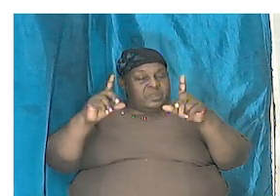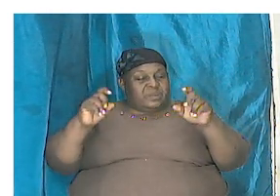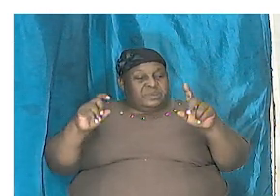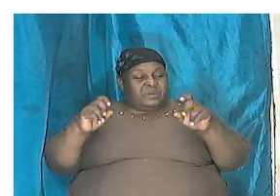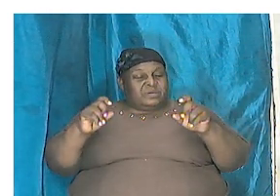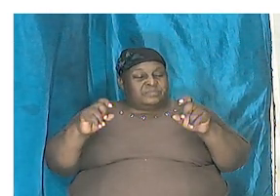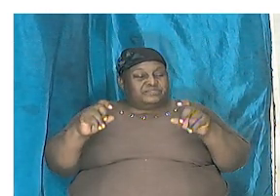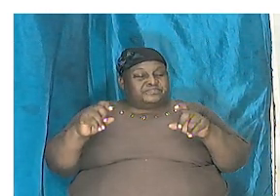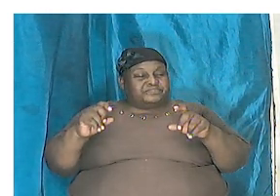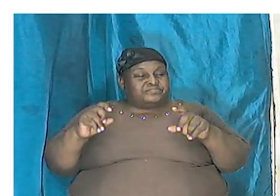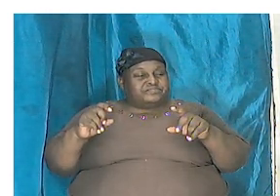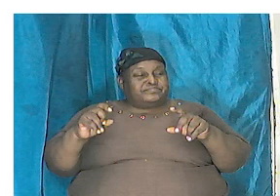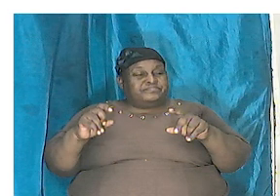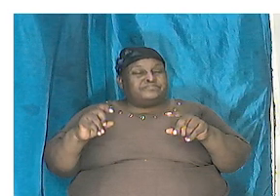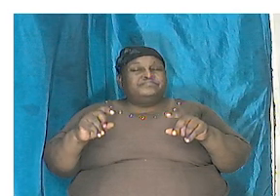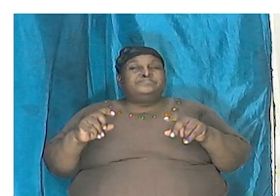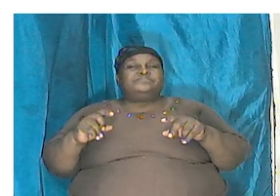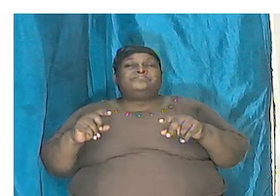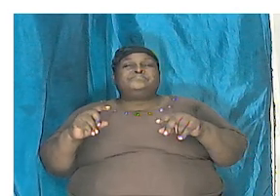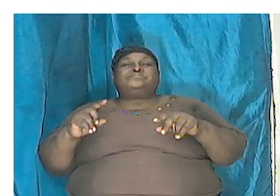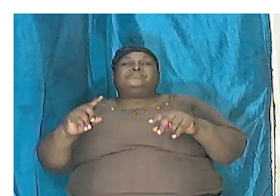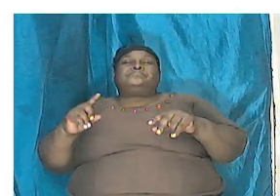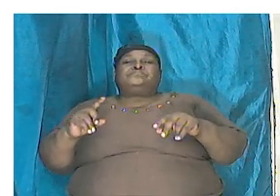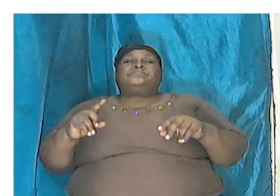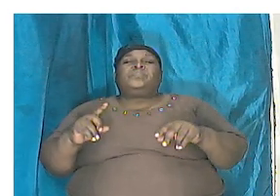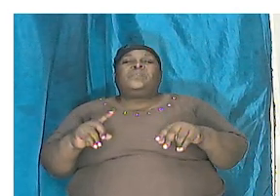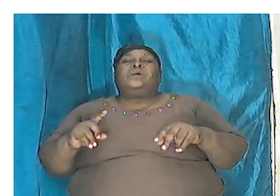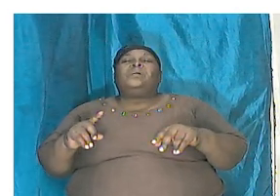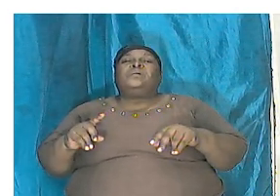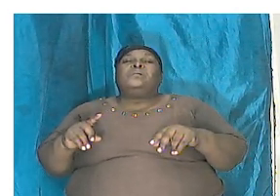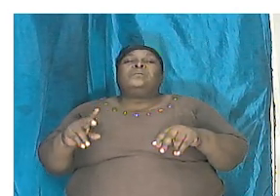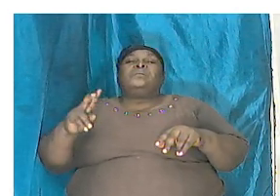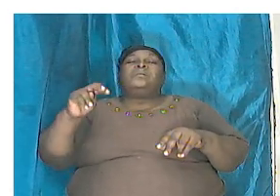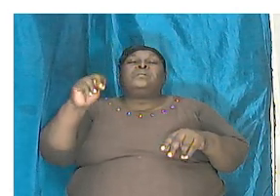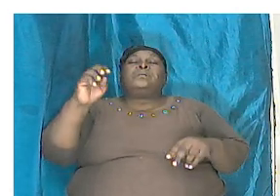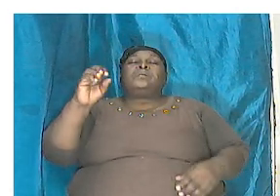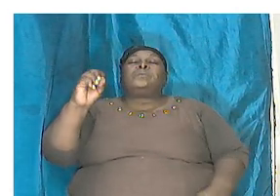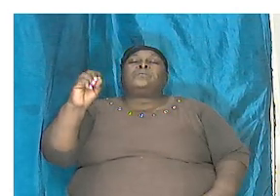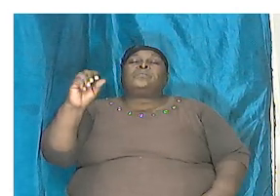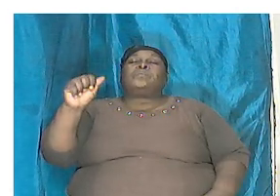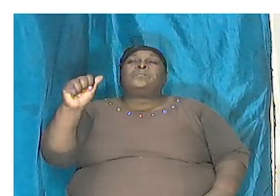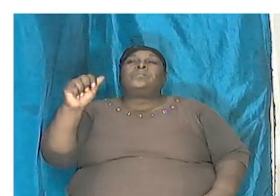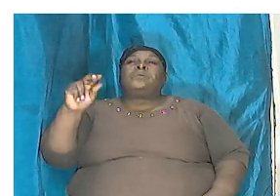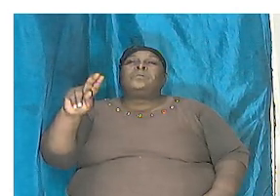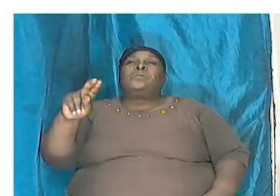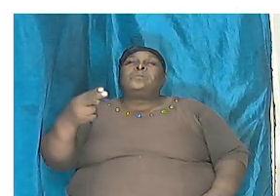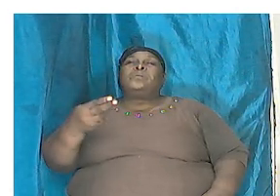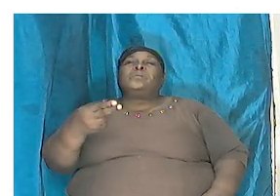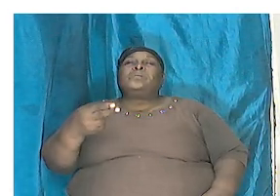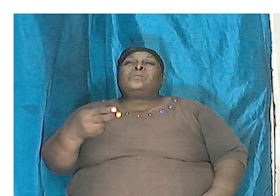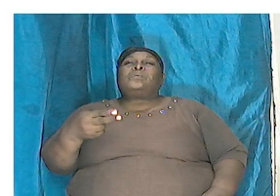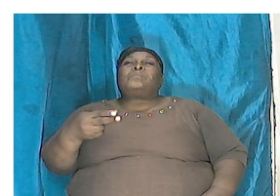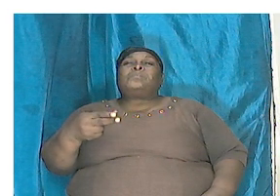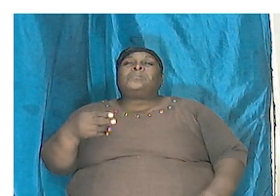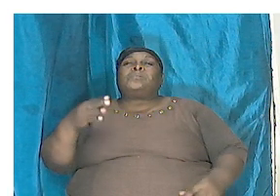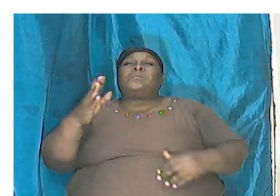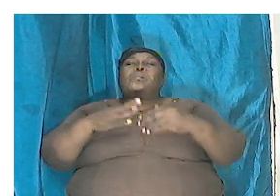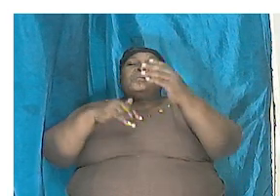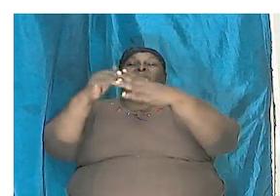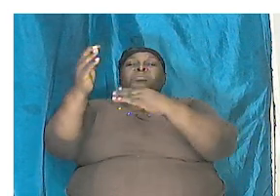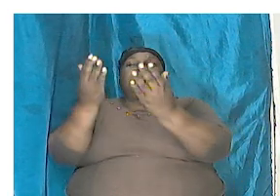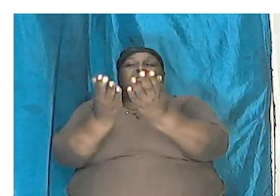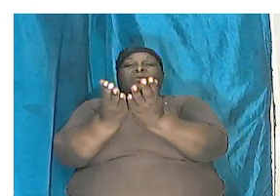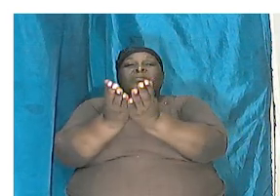to show that the Bible cannot be right Noah built his ark and there were dimensions given by God to Noah